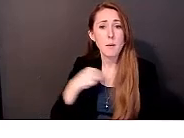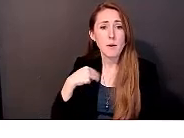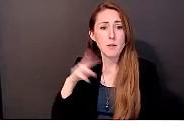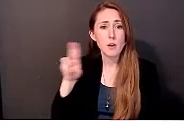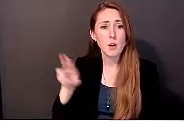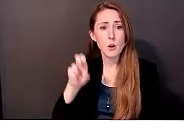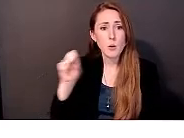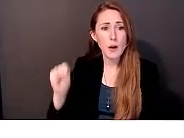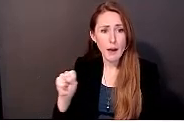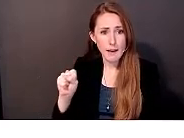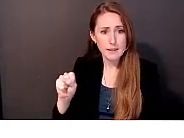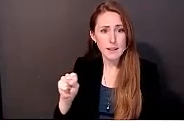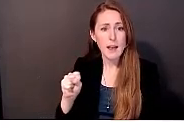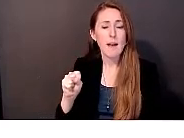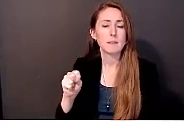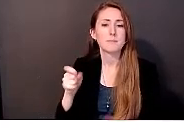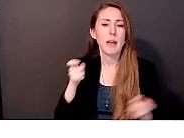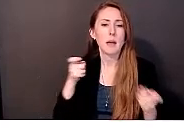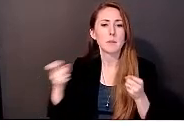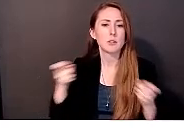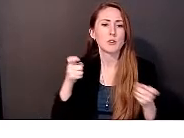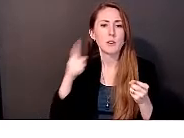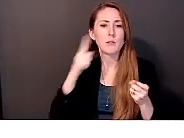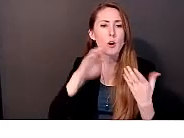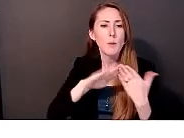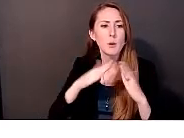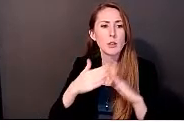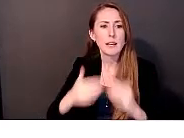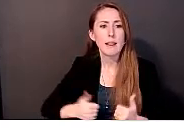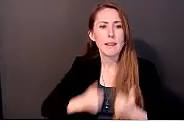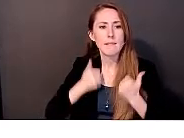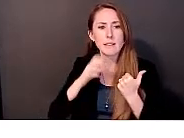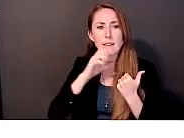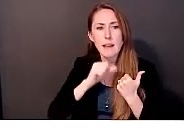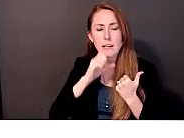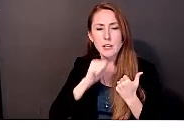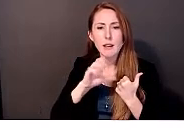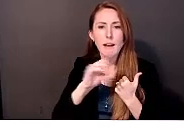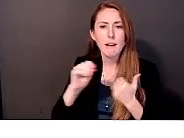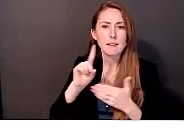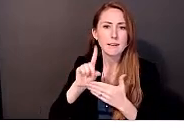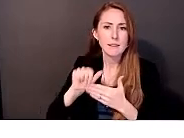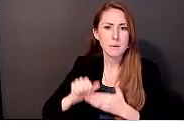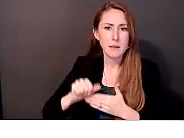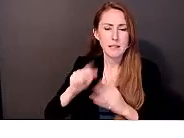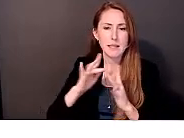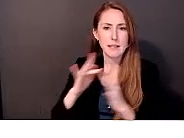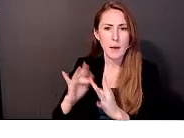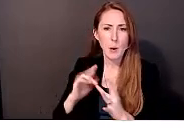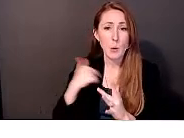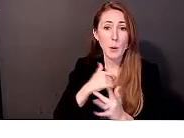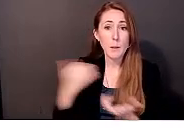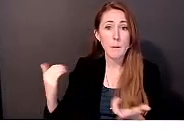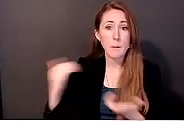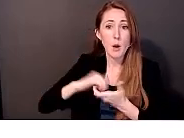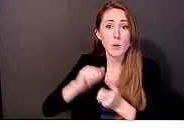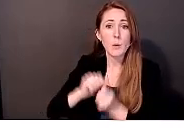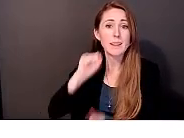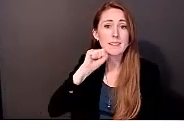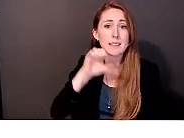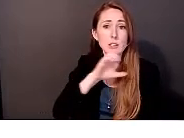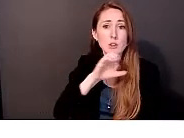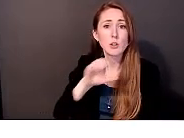Living's Aging and Disability Network, where we partner with, uh, Senior Social Service for Aging Adult